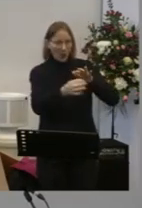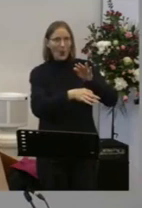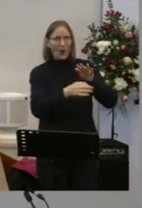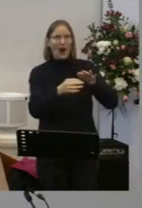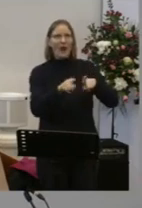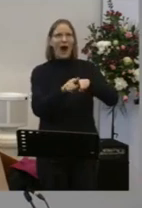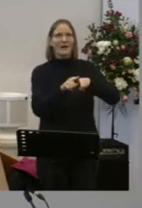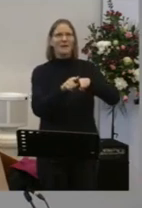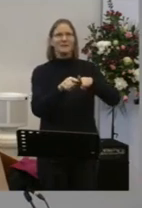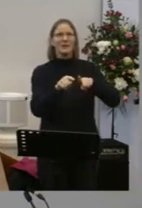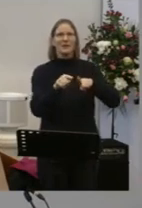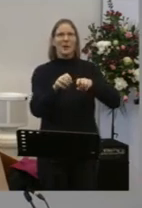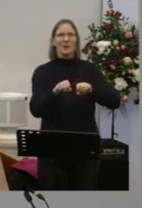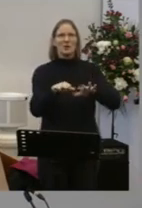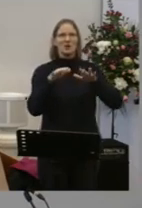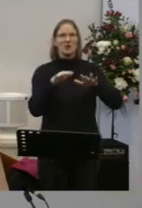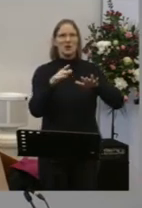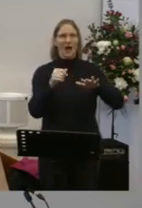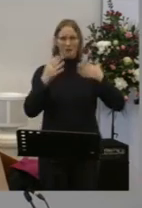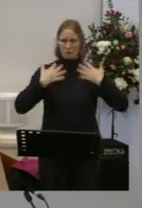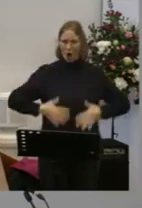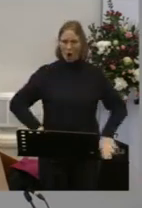And making them think It was just for them